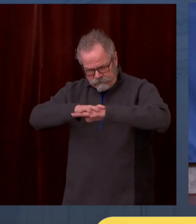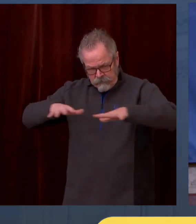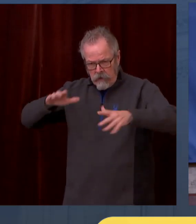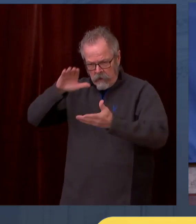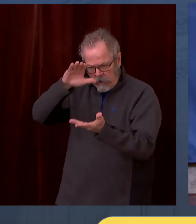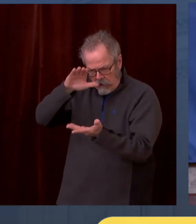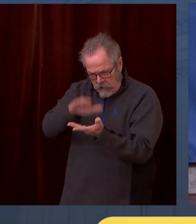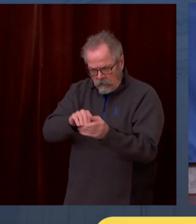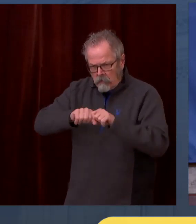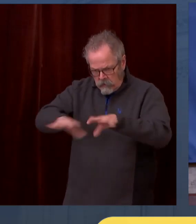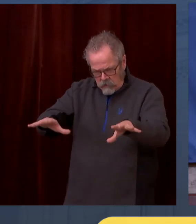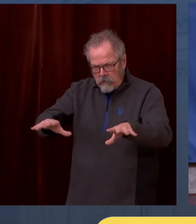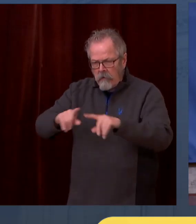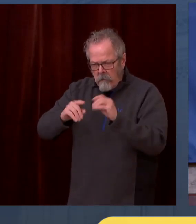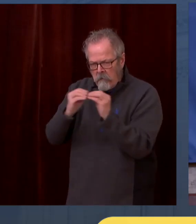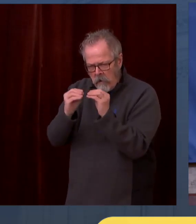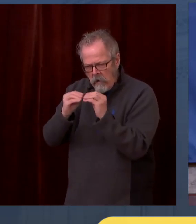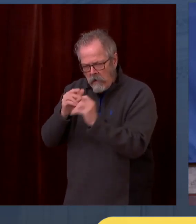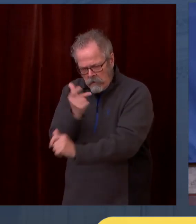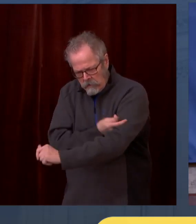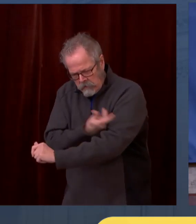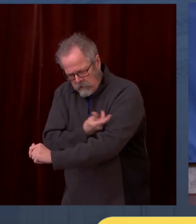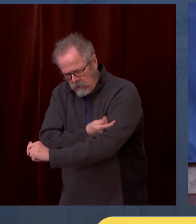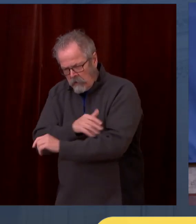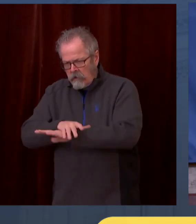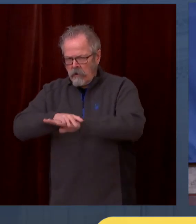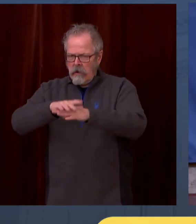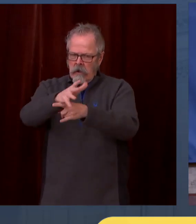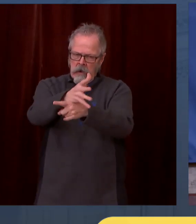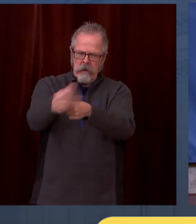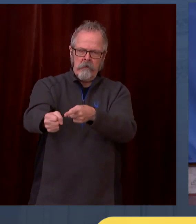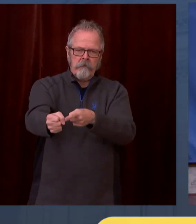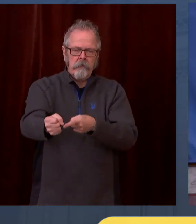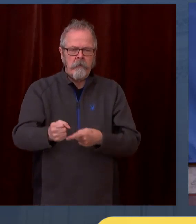Up next, we'll go to Sarah Gensler with McClatchy. Go ahead, Sarah.